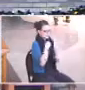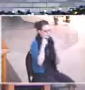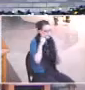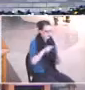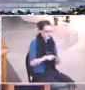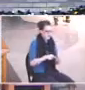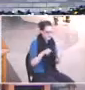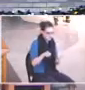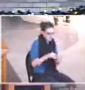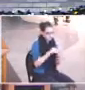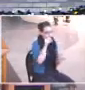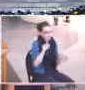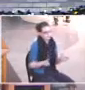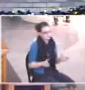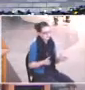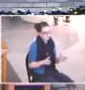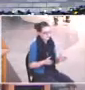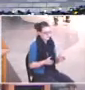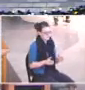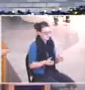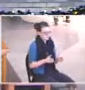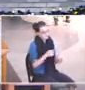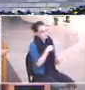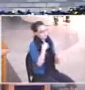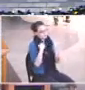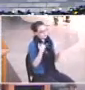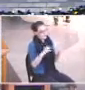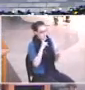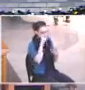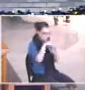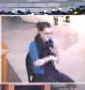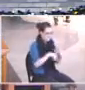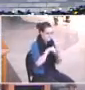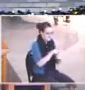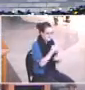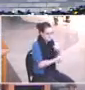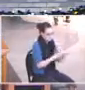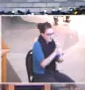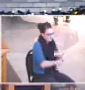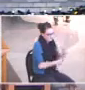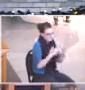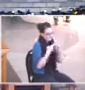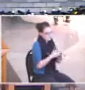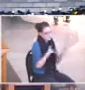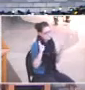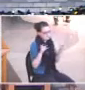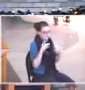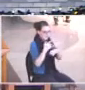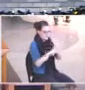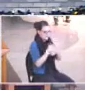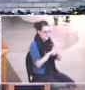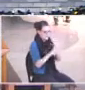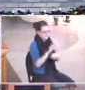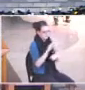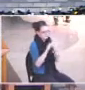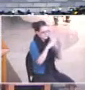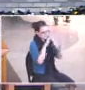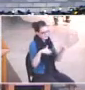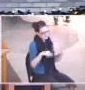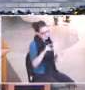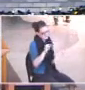probably getting into the process really deep now, called Empty Nest. It was interesting.